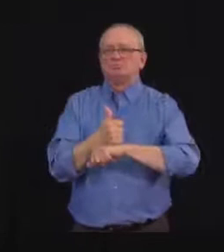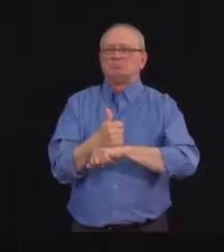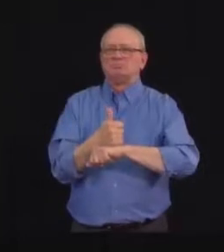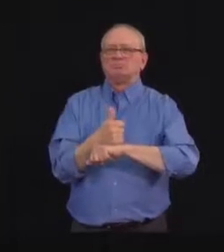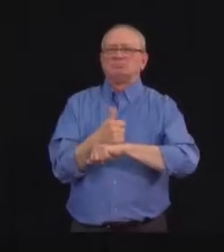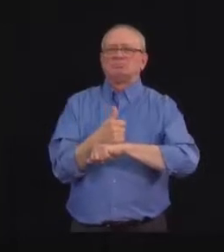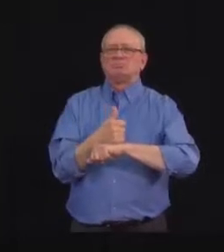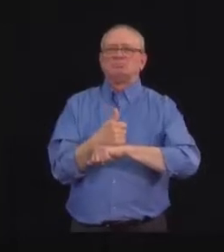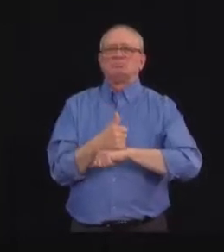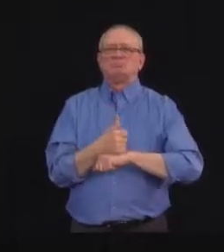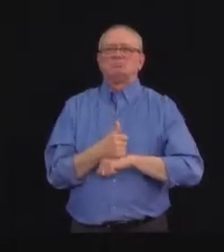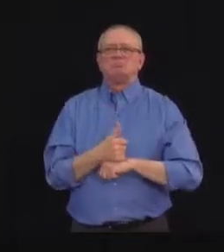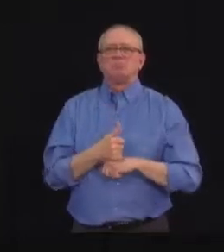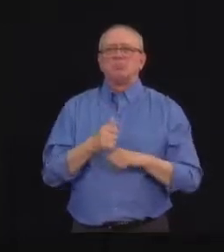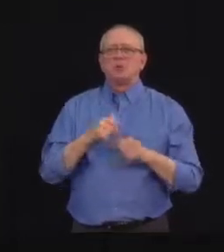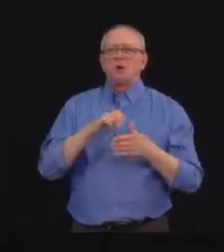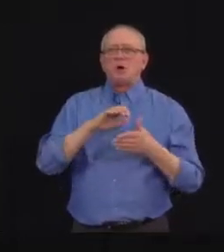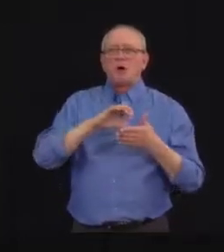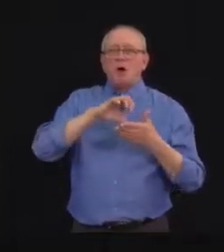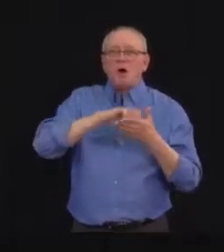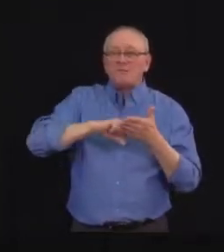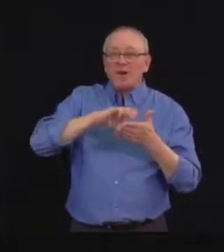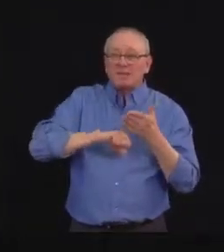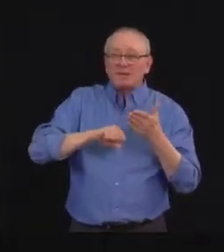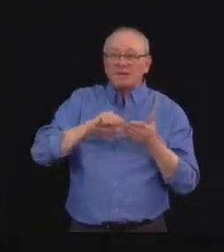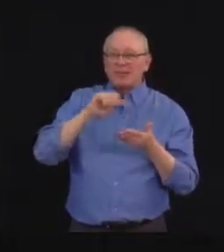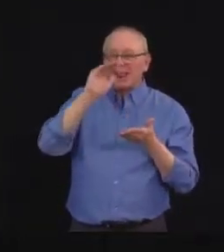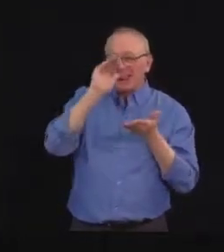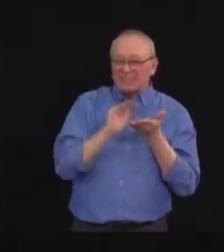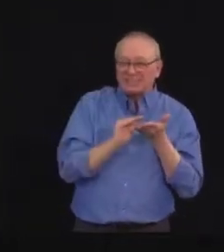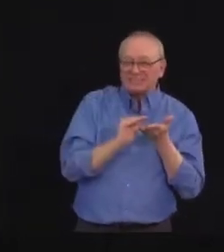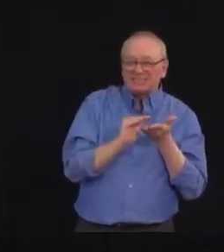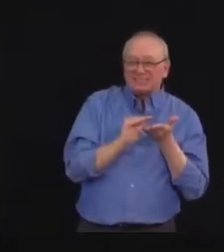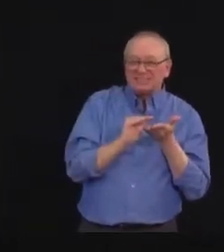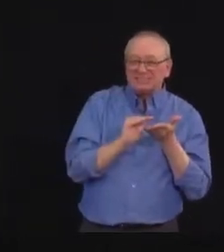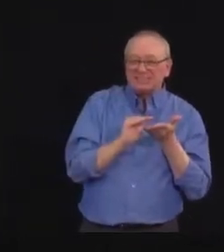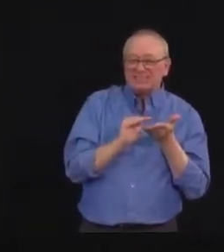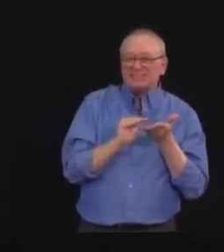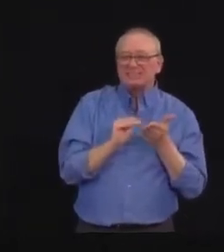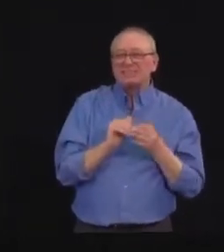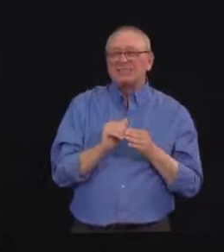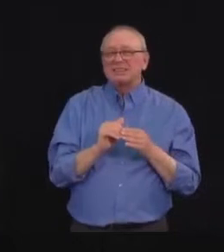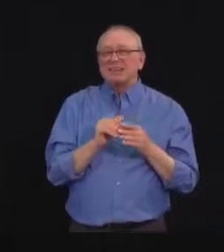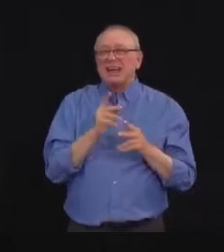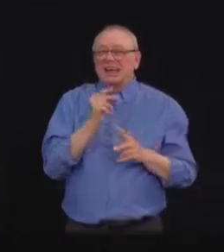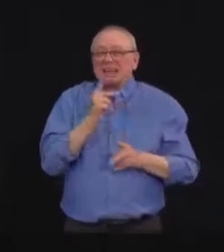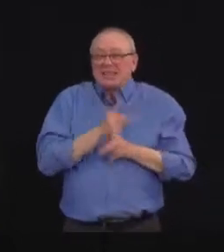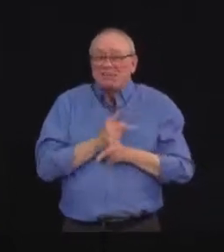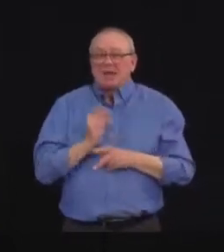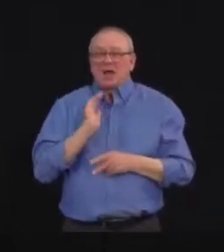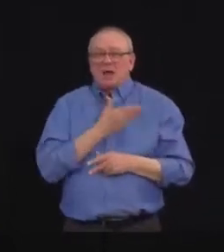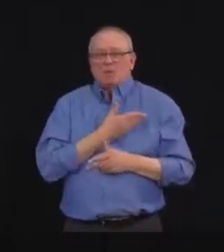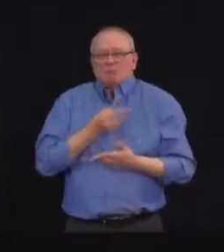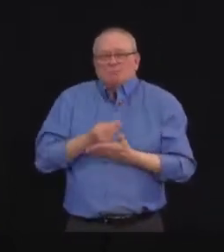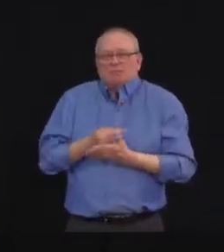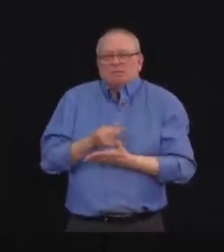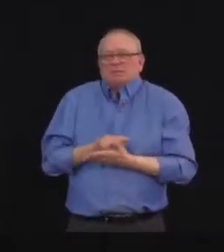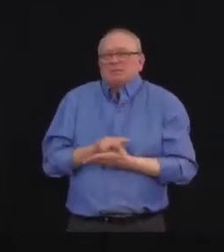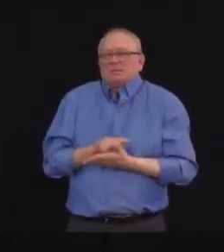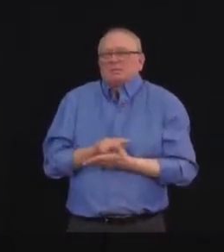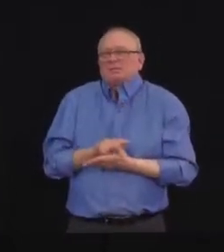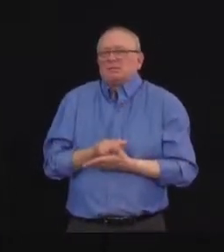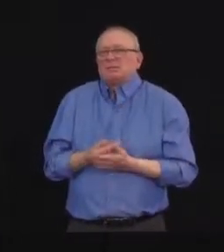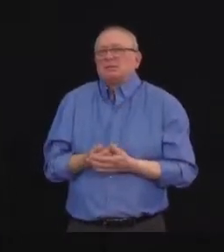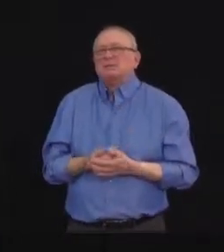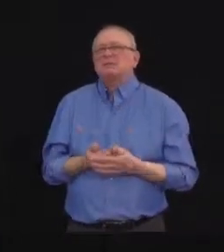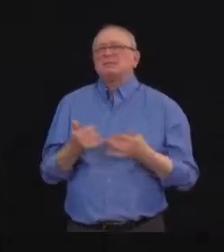while keeping those returns here in Alberta. That's a question we're going to come back to once we get through the